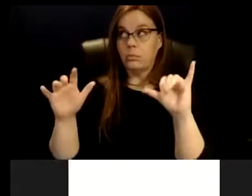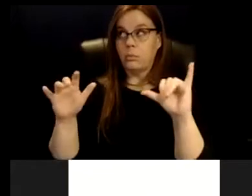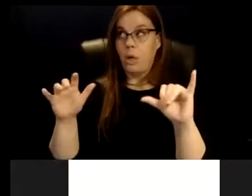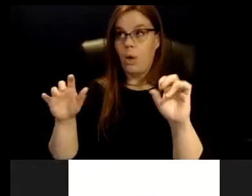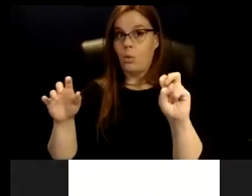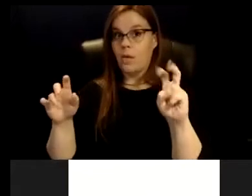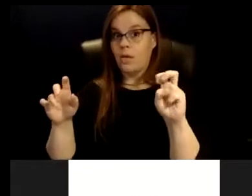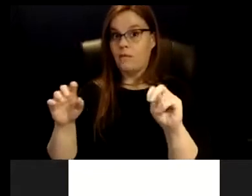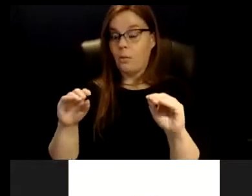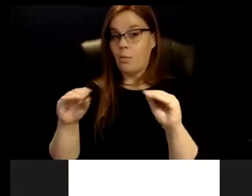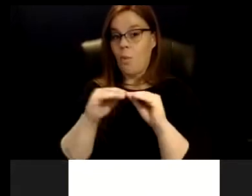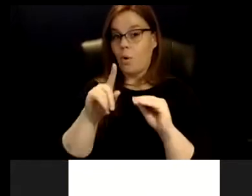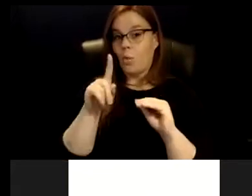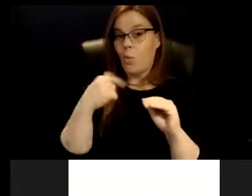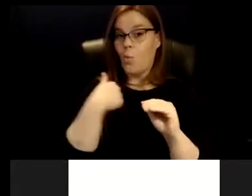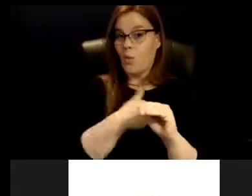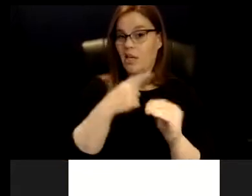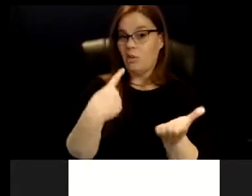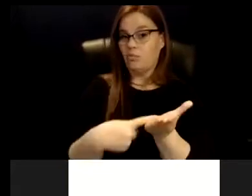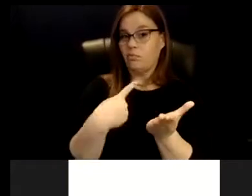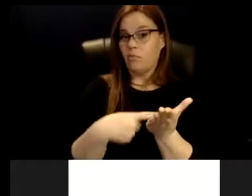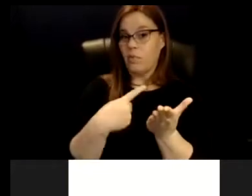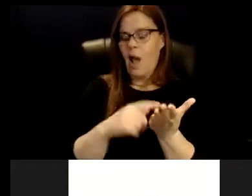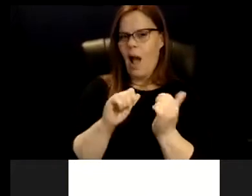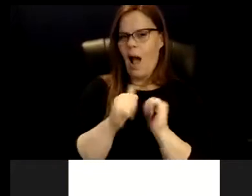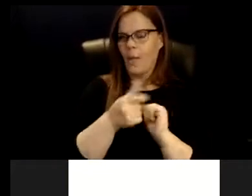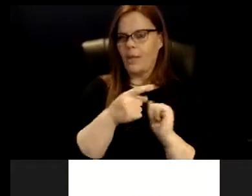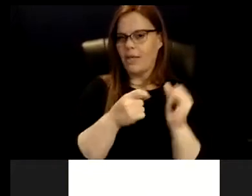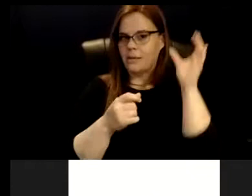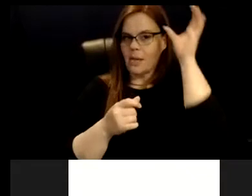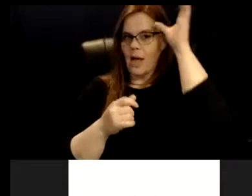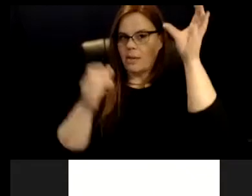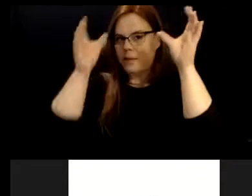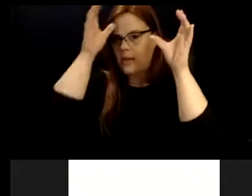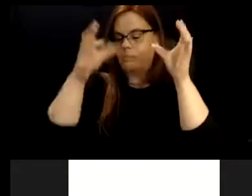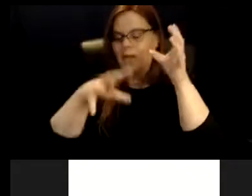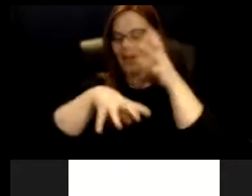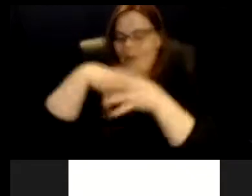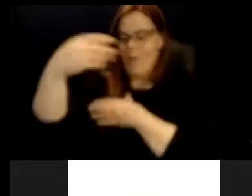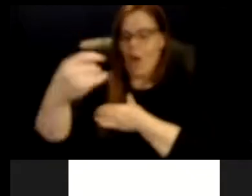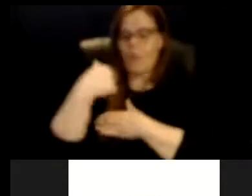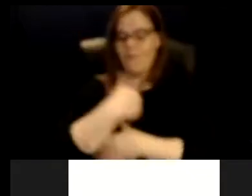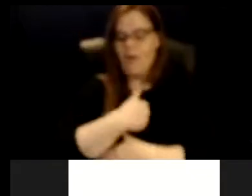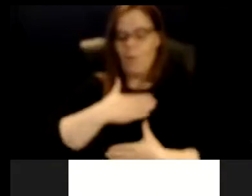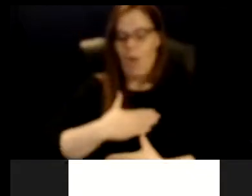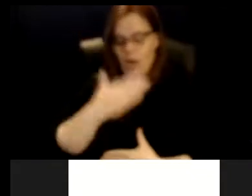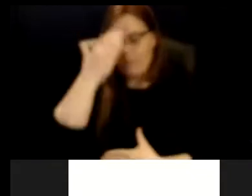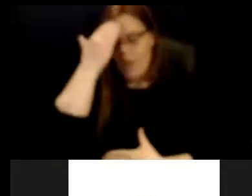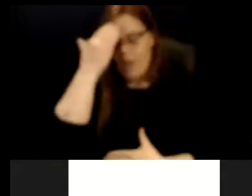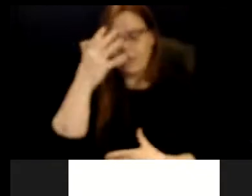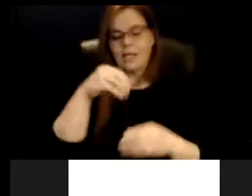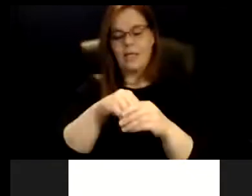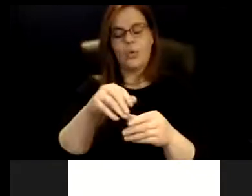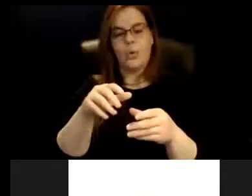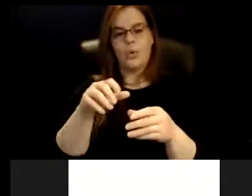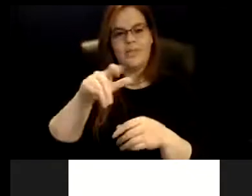the ways in which these constructs then can come out of our body minds into space and create inequities, right? Because